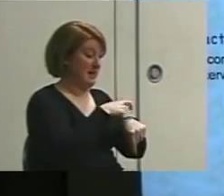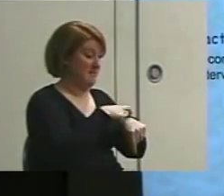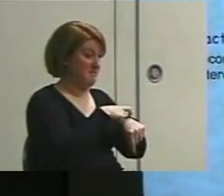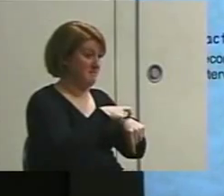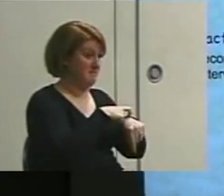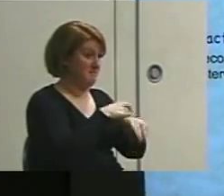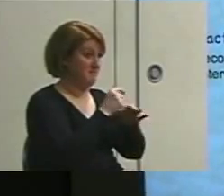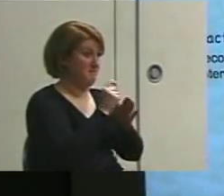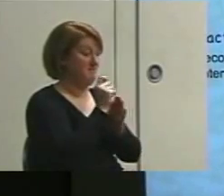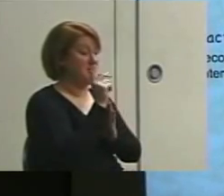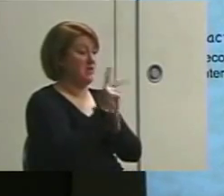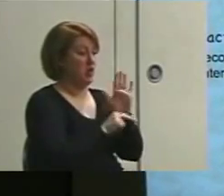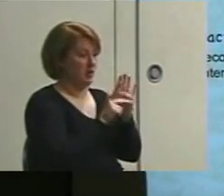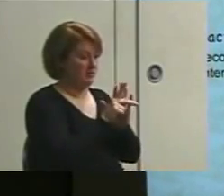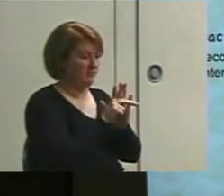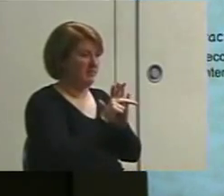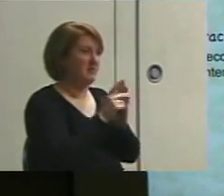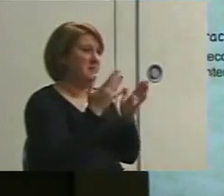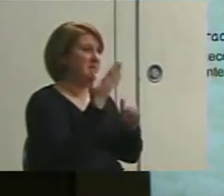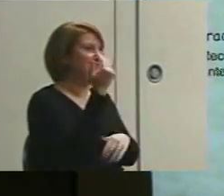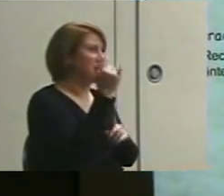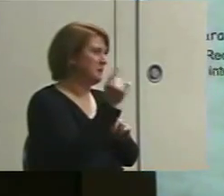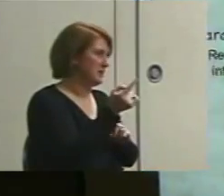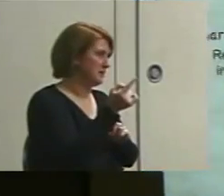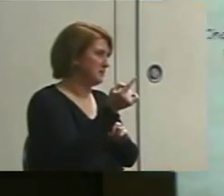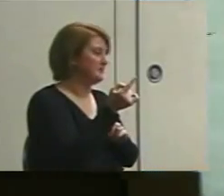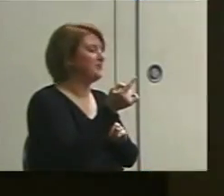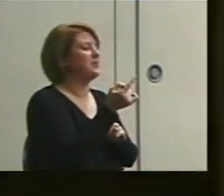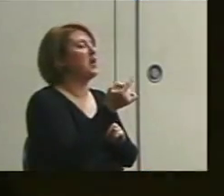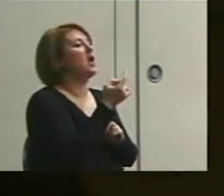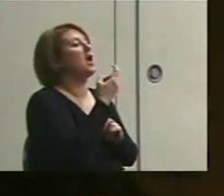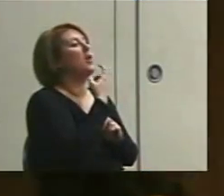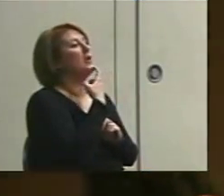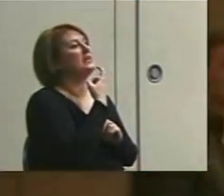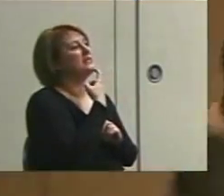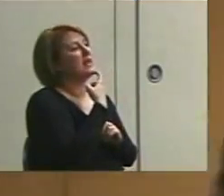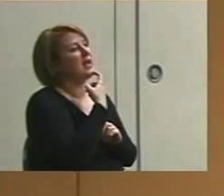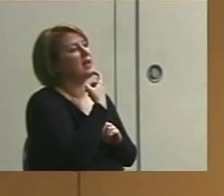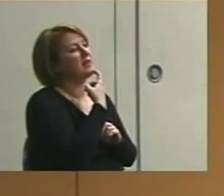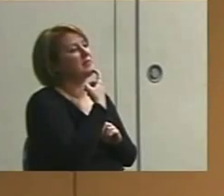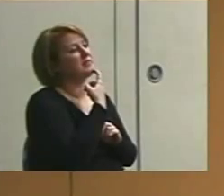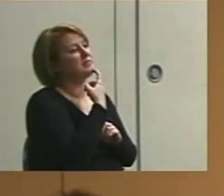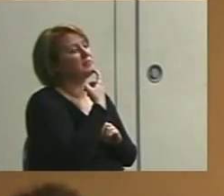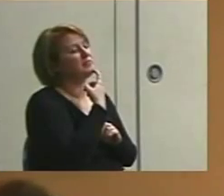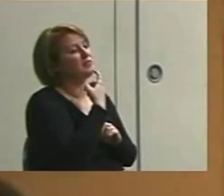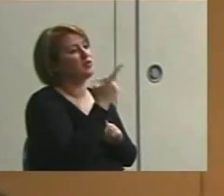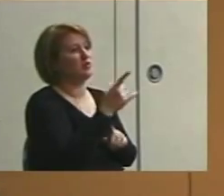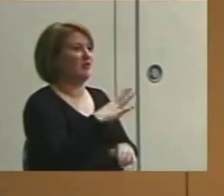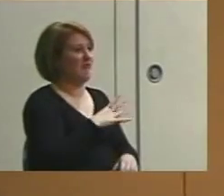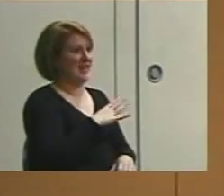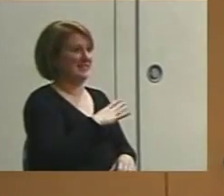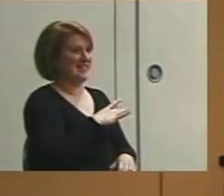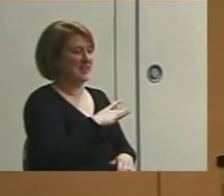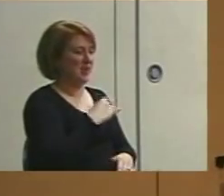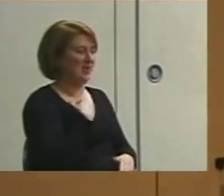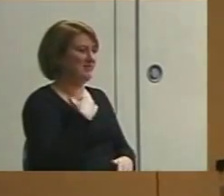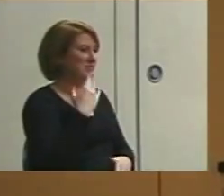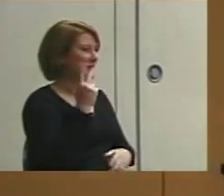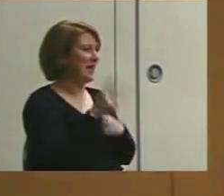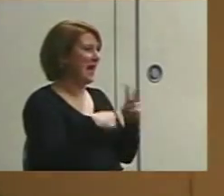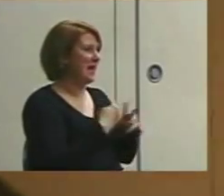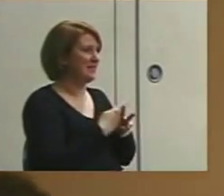Let's say it's 15 minutes. And let's say you're fancy and you've got some sort of a signal.